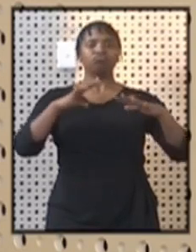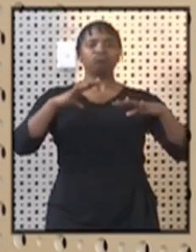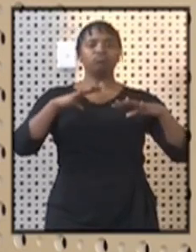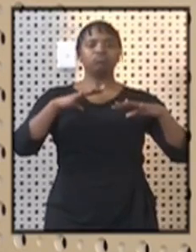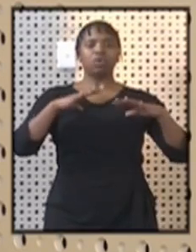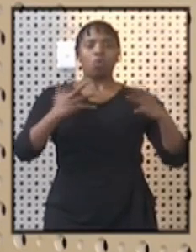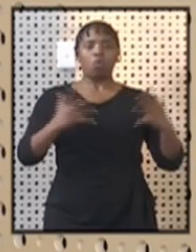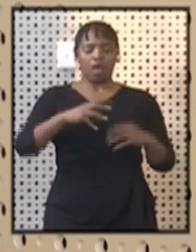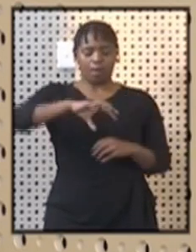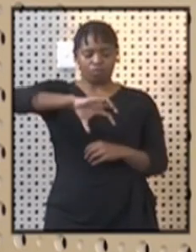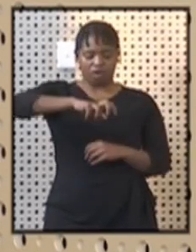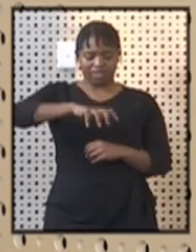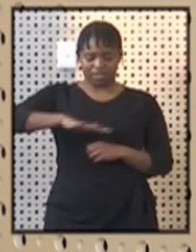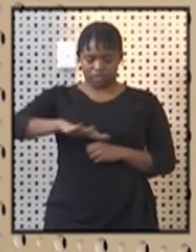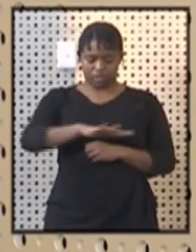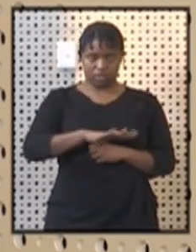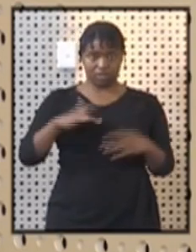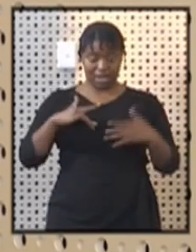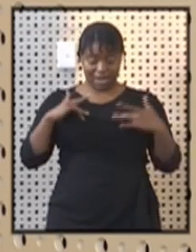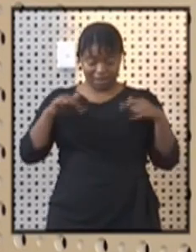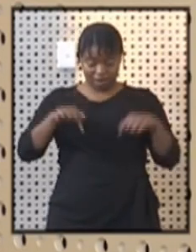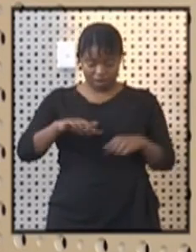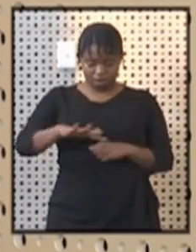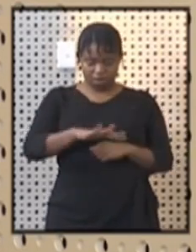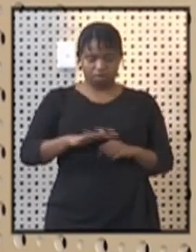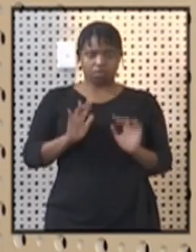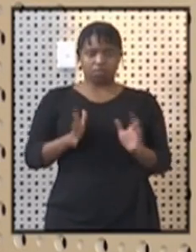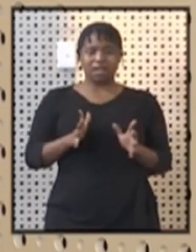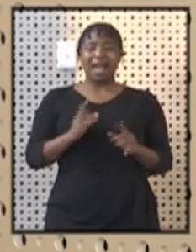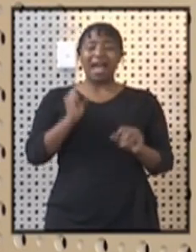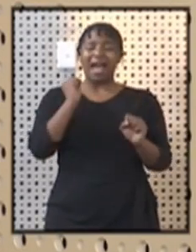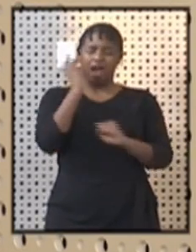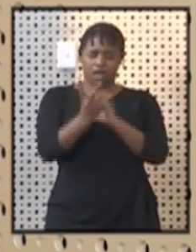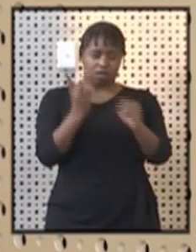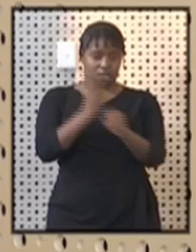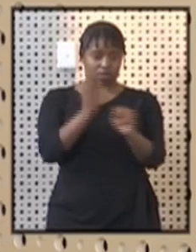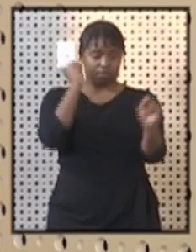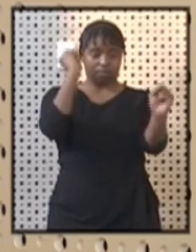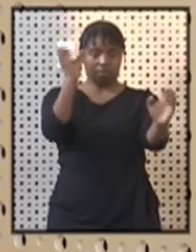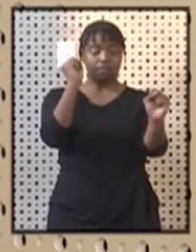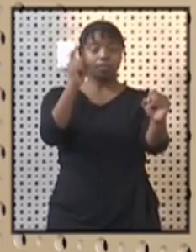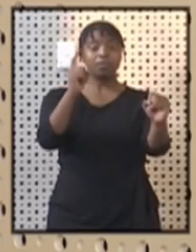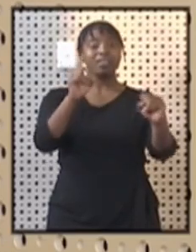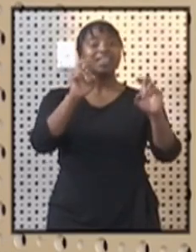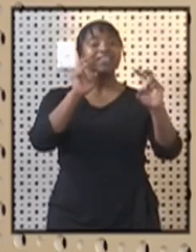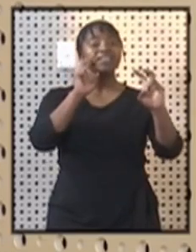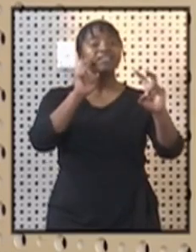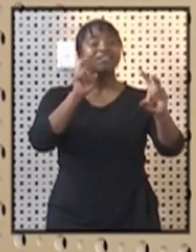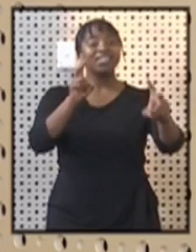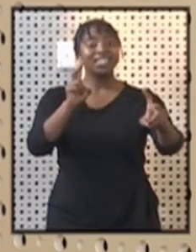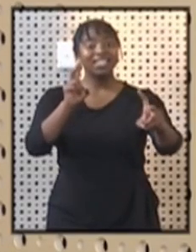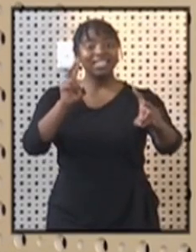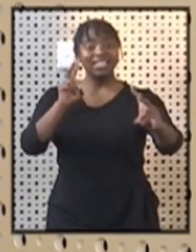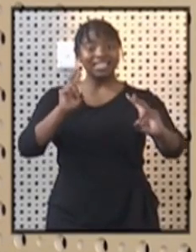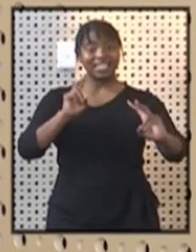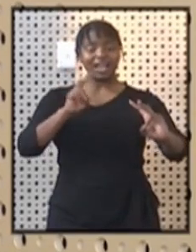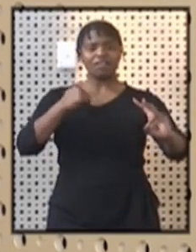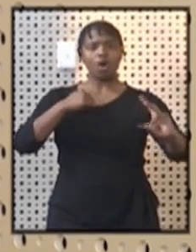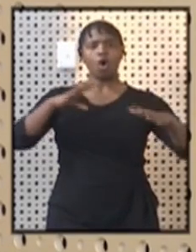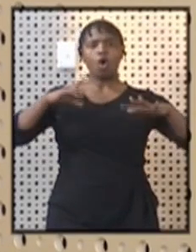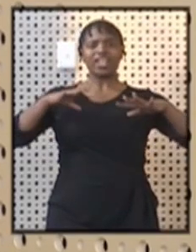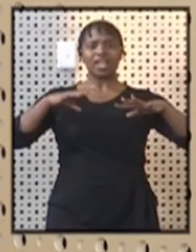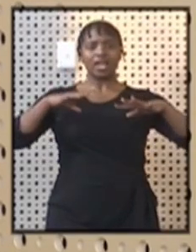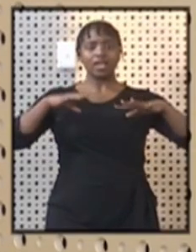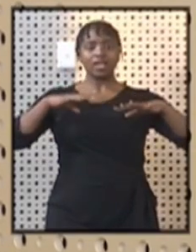provinces where they currently live. Let me emphasize this. It is only for intra-provincial travel,